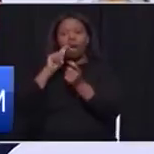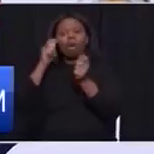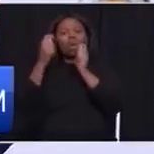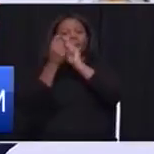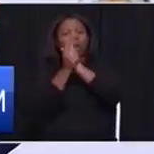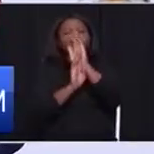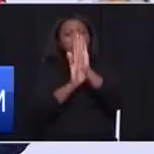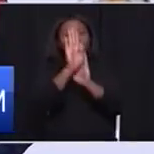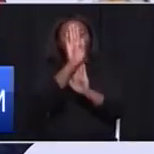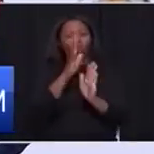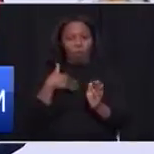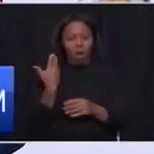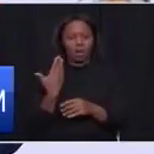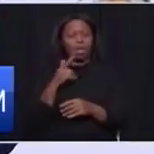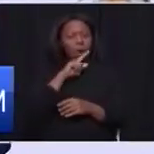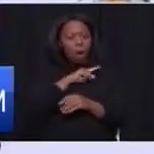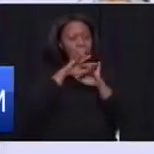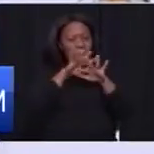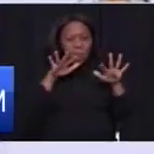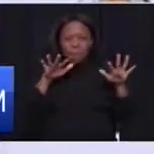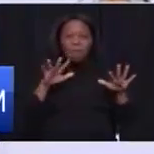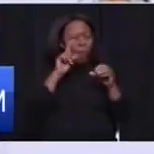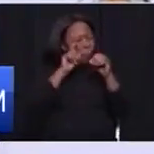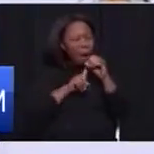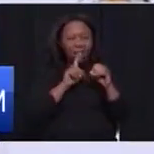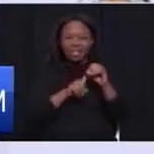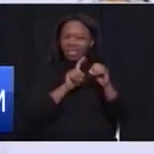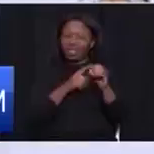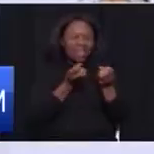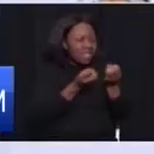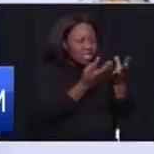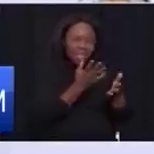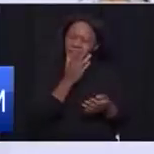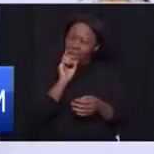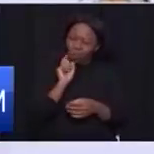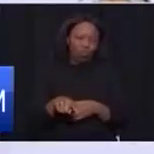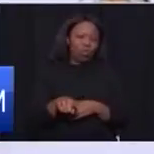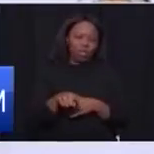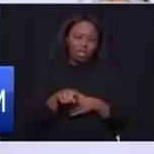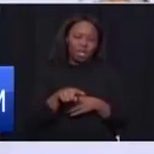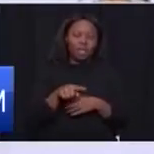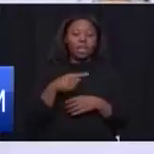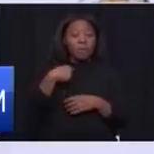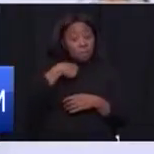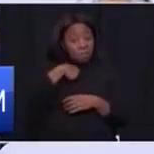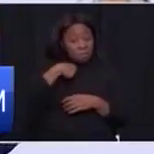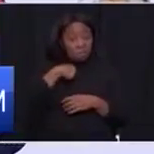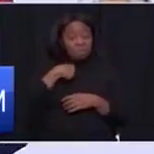facilities to give our people the quality of care they deserve. I will go to the,